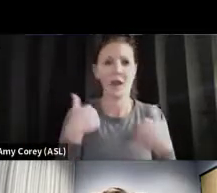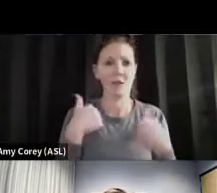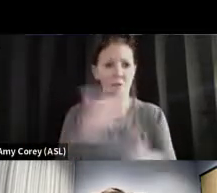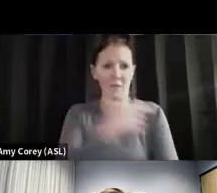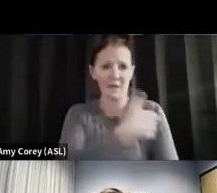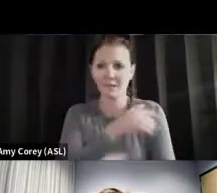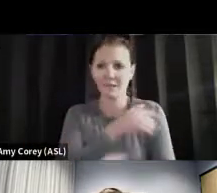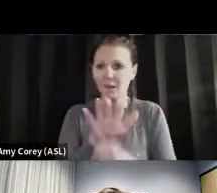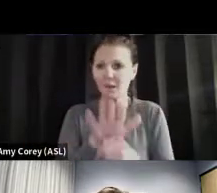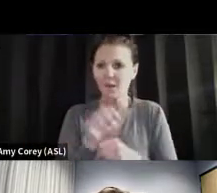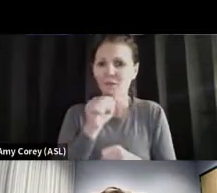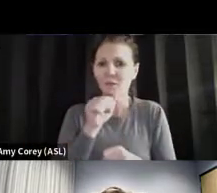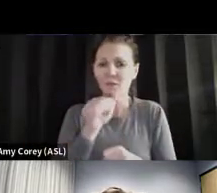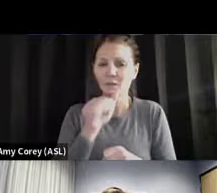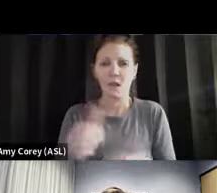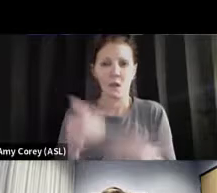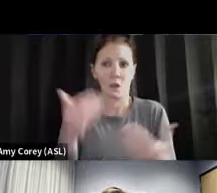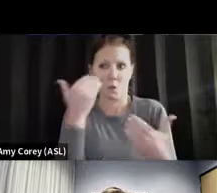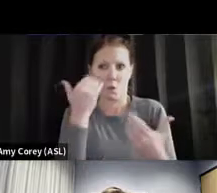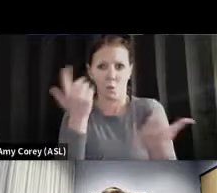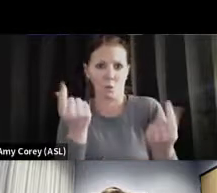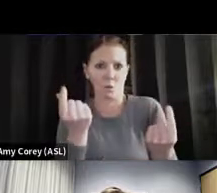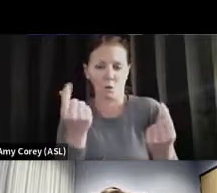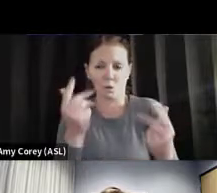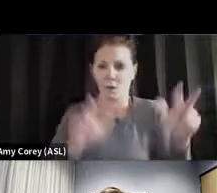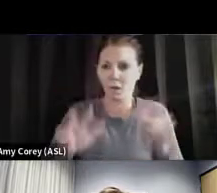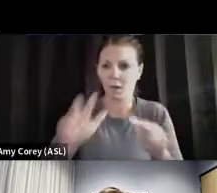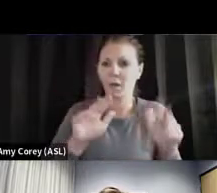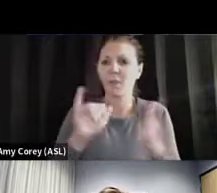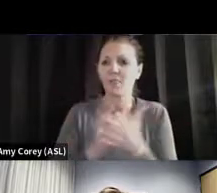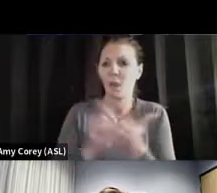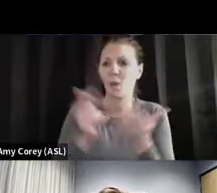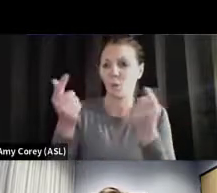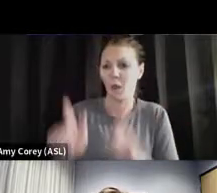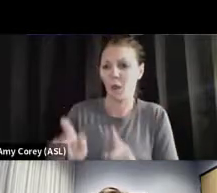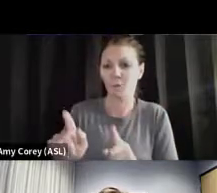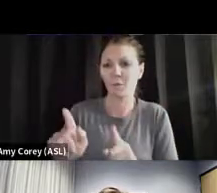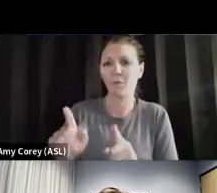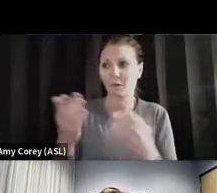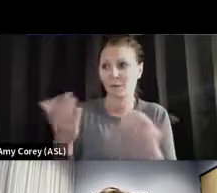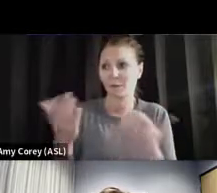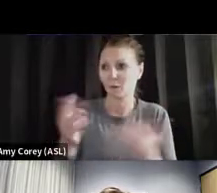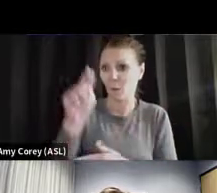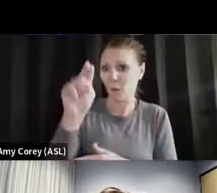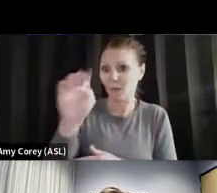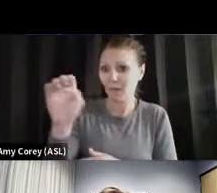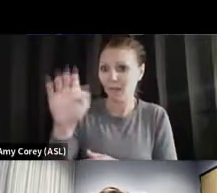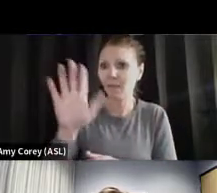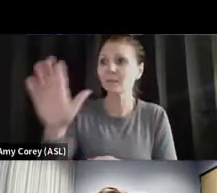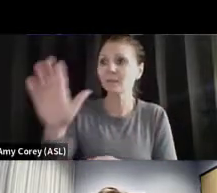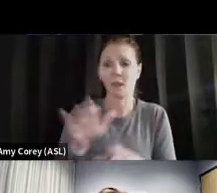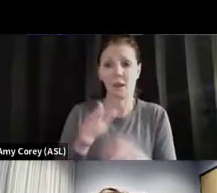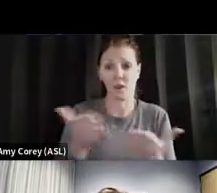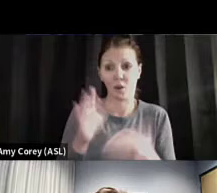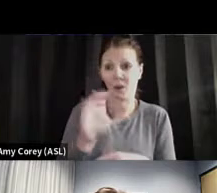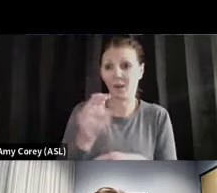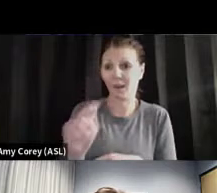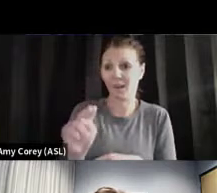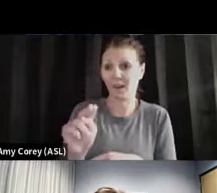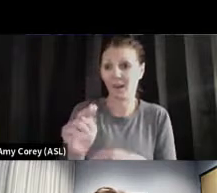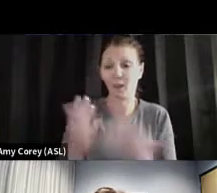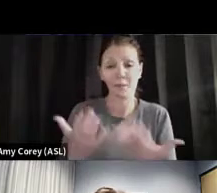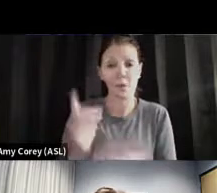exactly what to do with this, and this is what happened in the Northeast. Connecticut had a lot of people dying, about 100 a day, a lot.